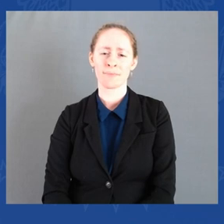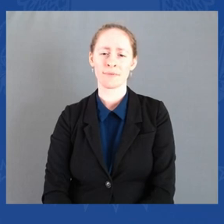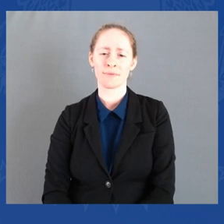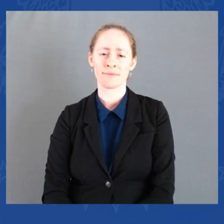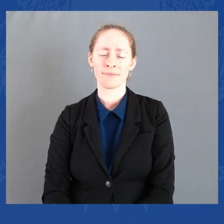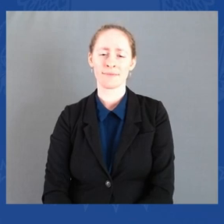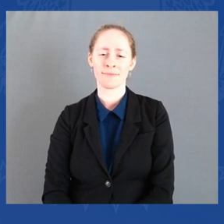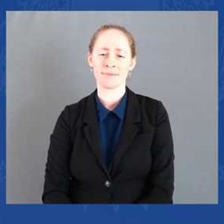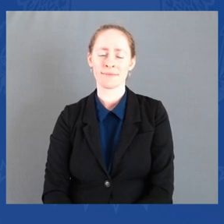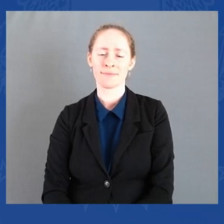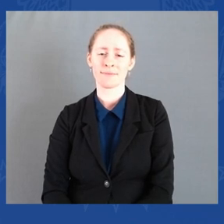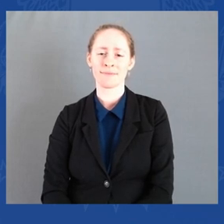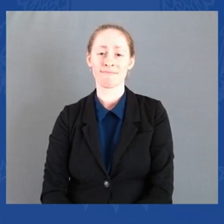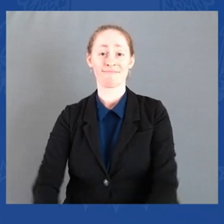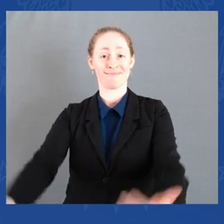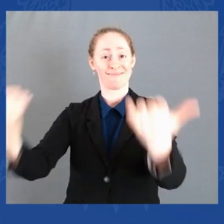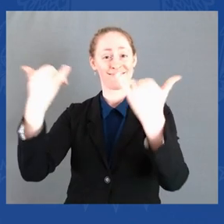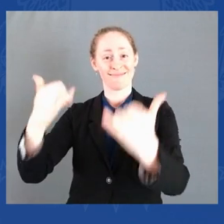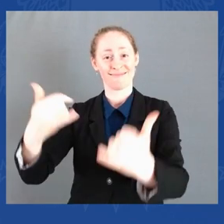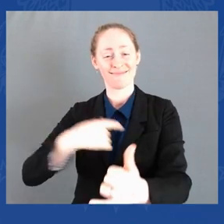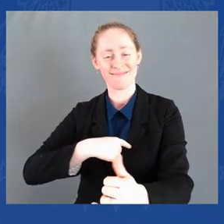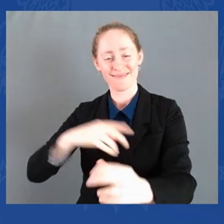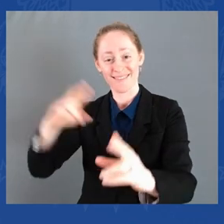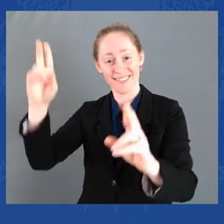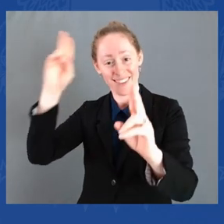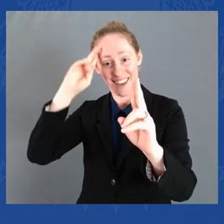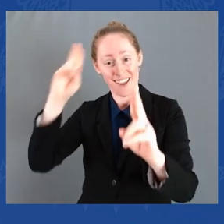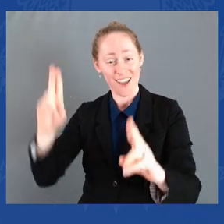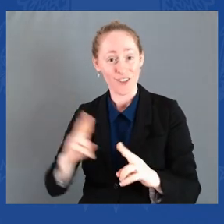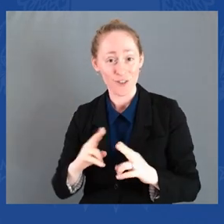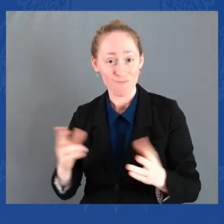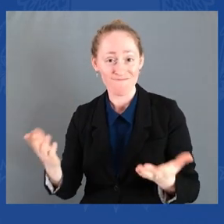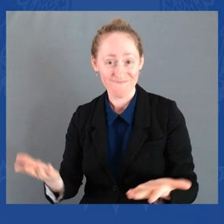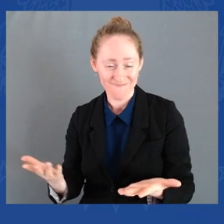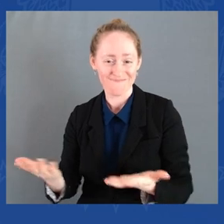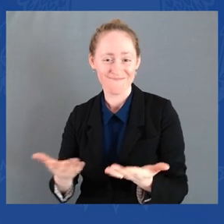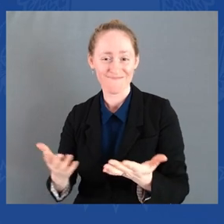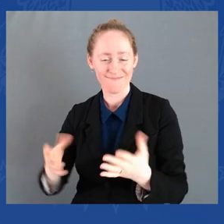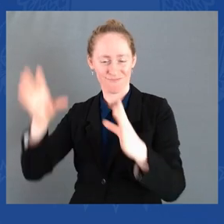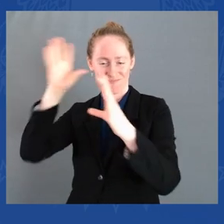be in this fight alone. President Joe Biden. President Biden.